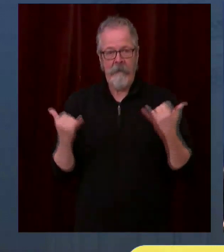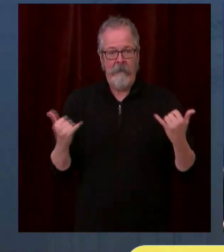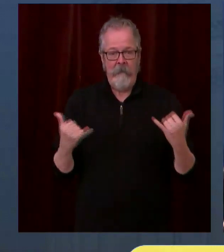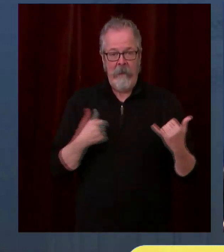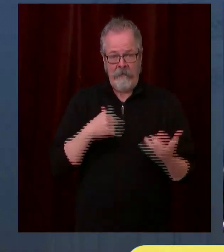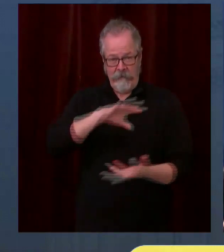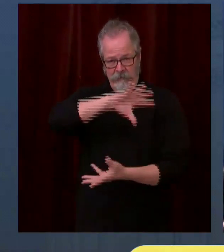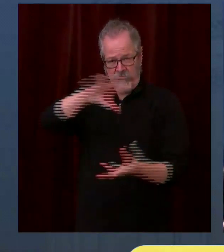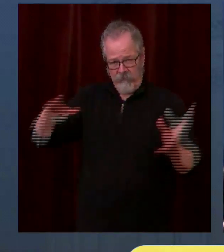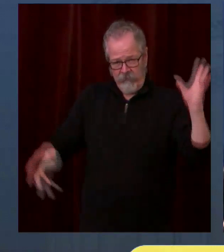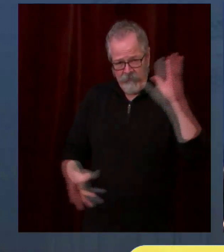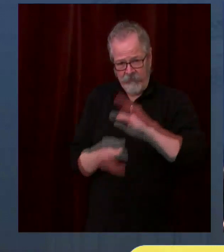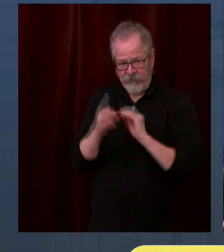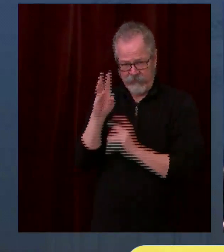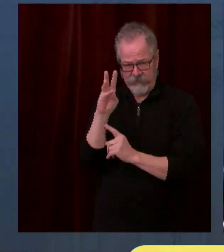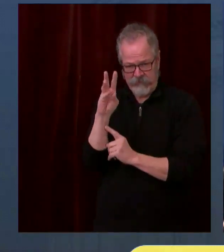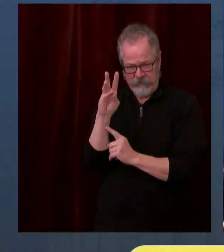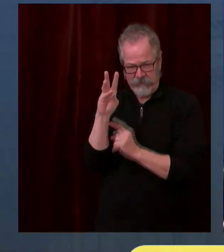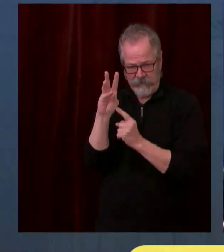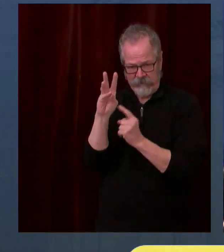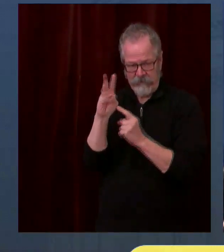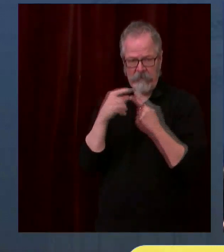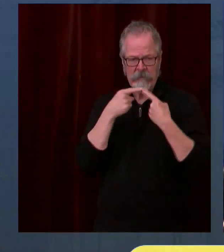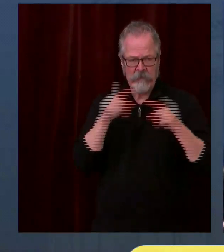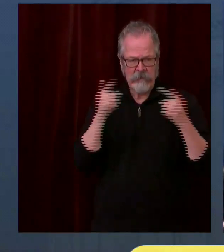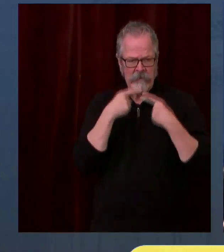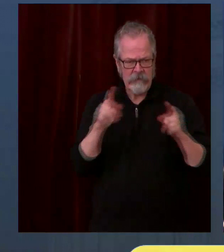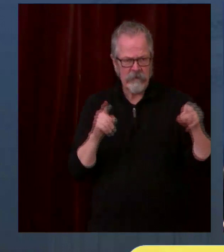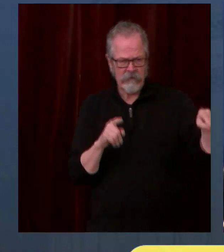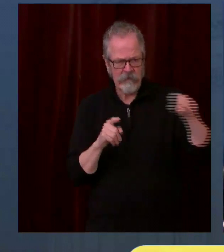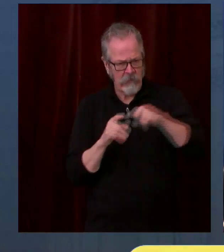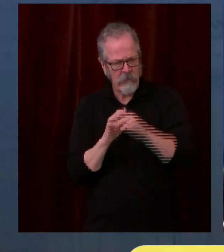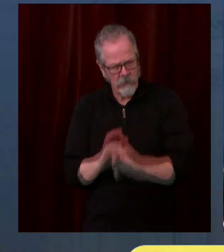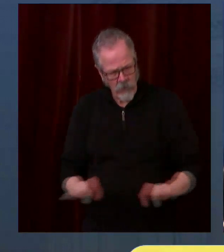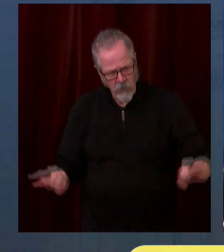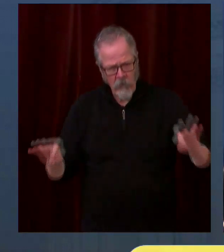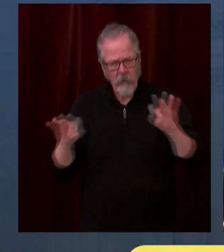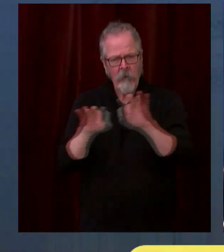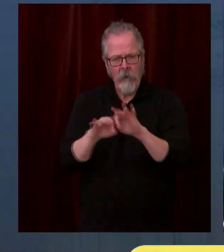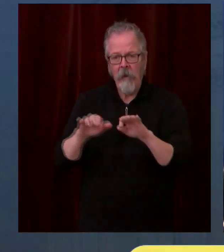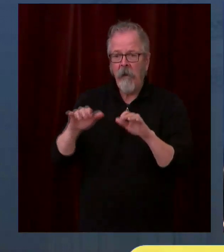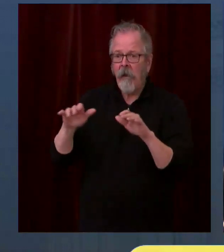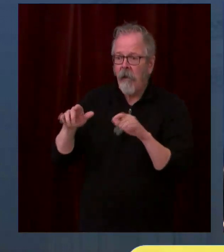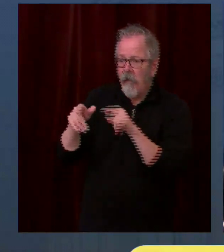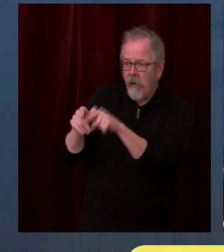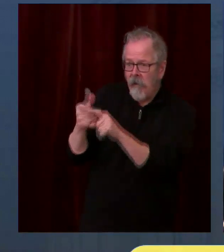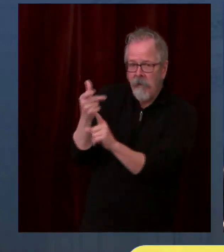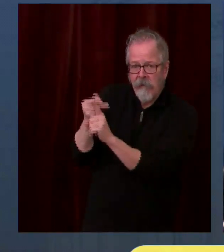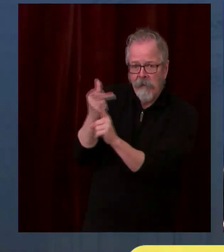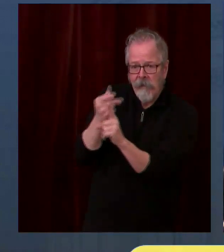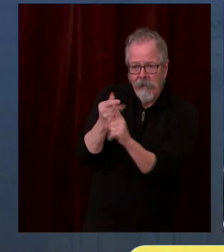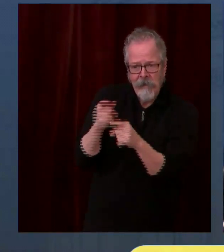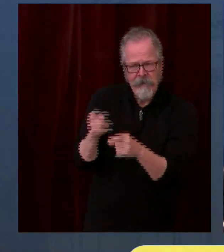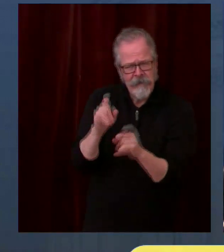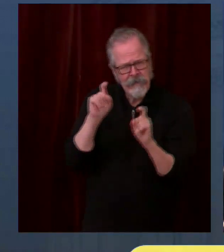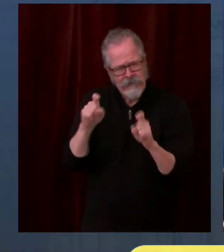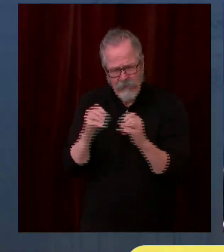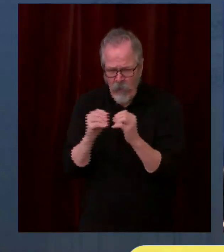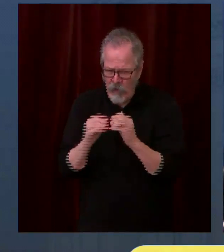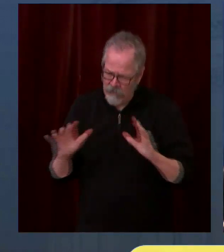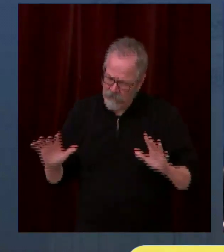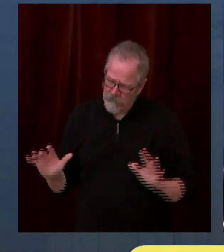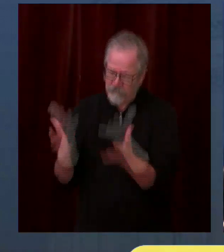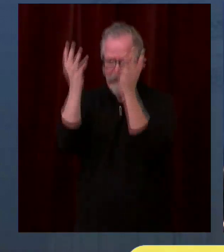vaccination efforts forward in a significant degree. And I'm confident that we will achieve success on this. First, are